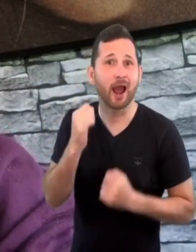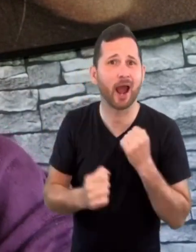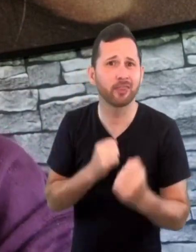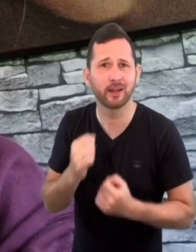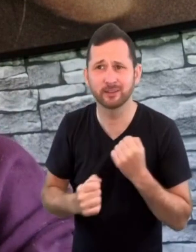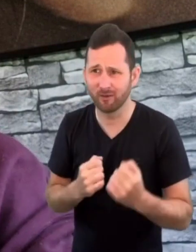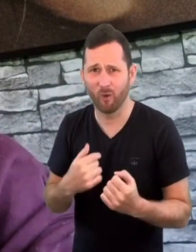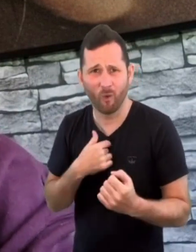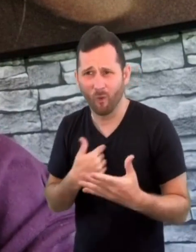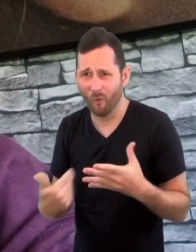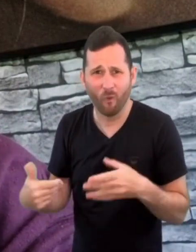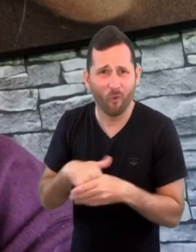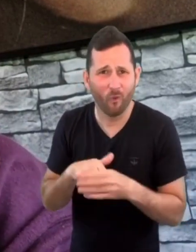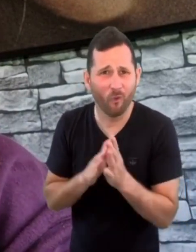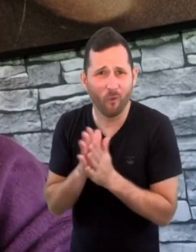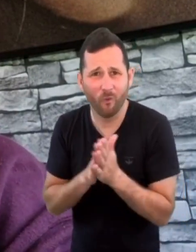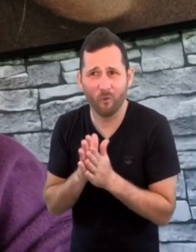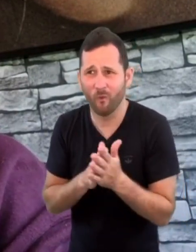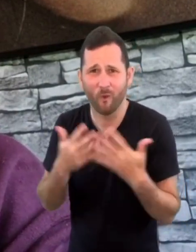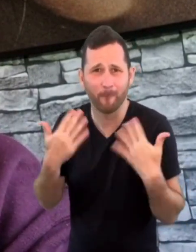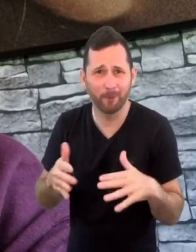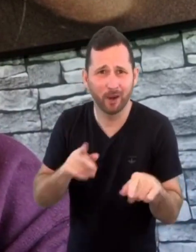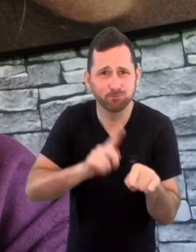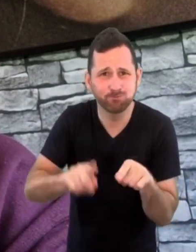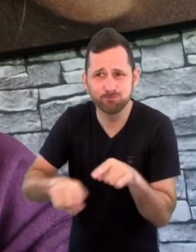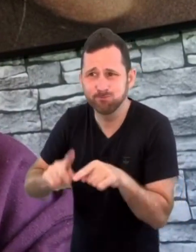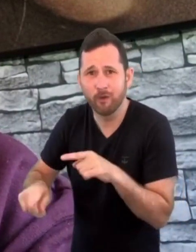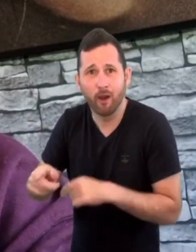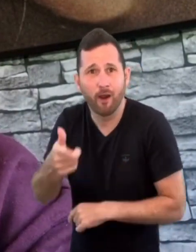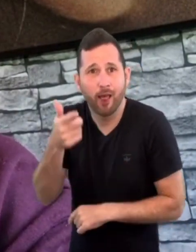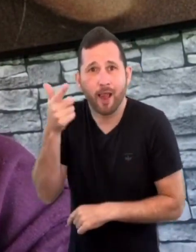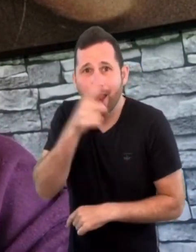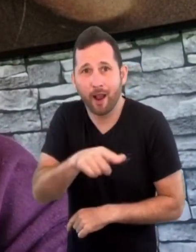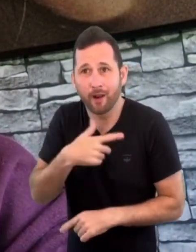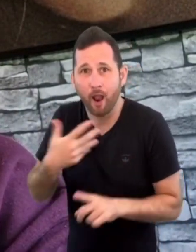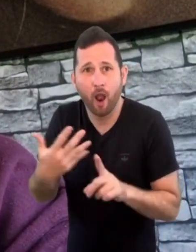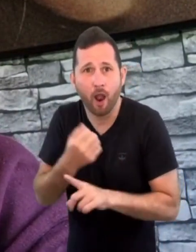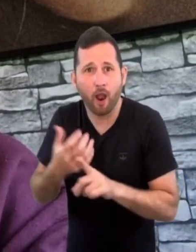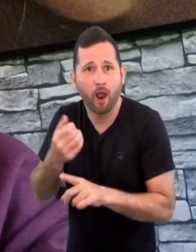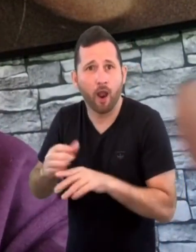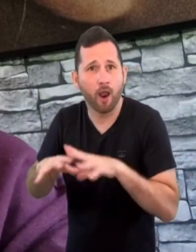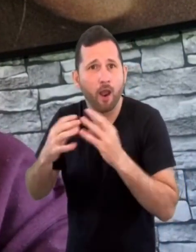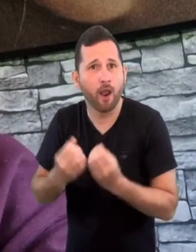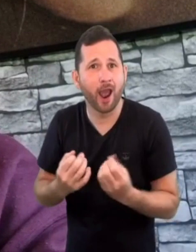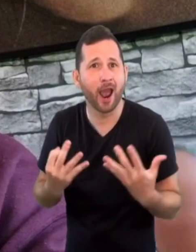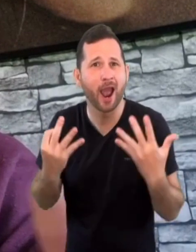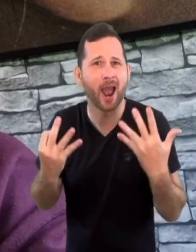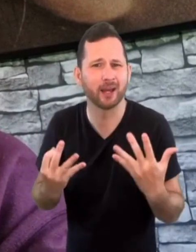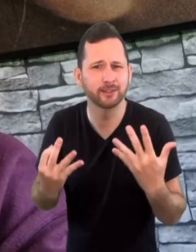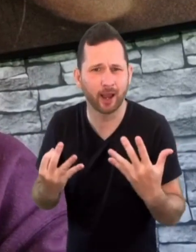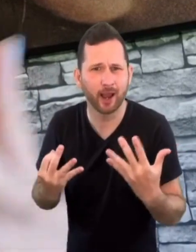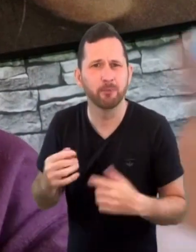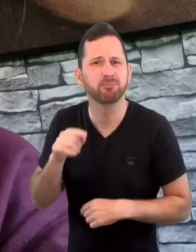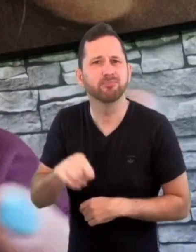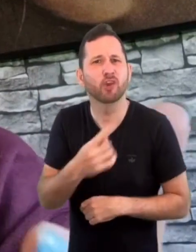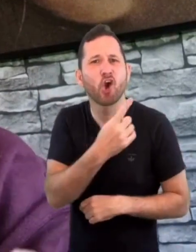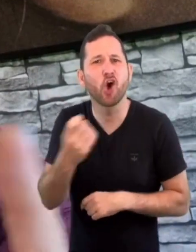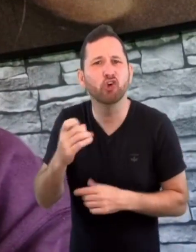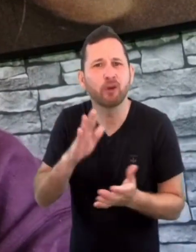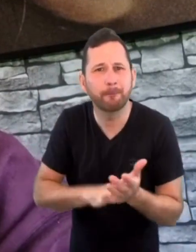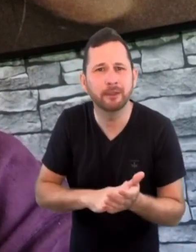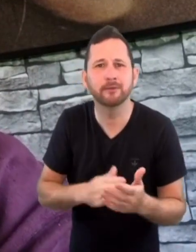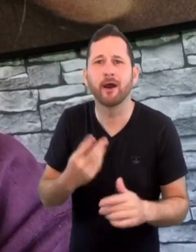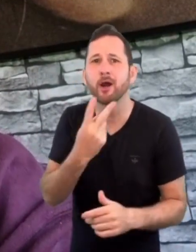So I did a lot of deaf athletics and I remember that so well and, you know, lucky enough to win around eight